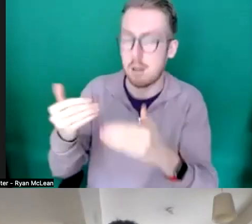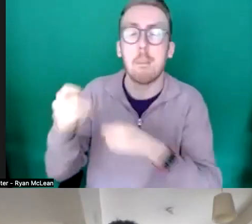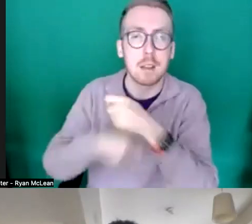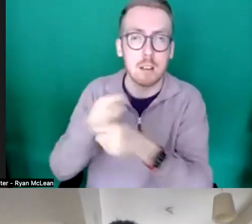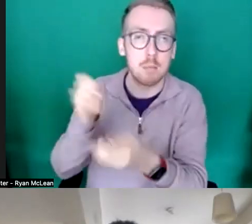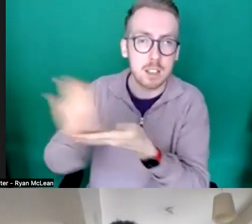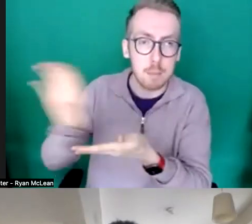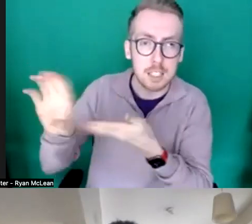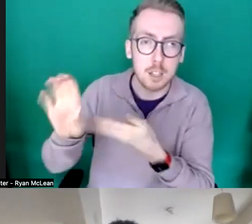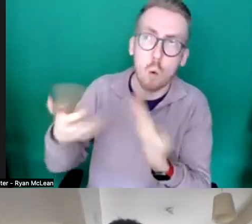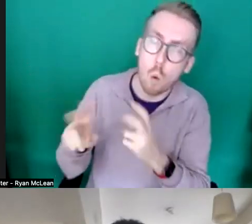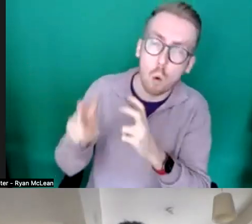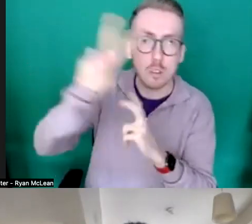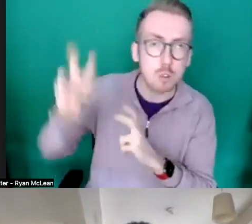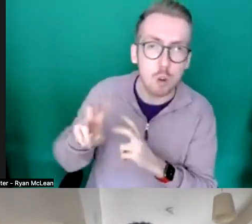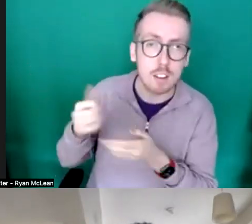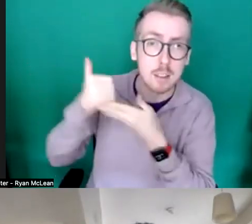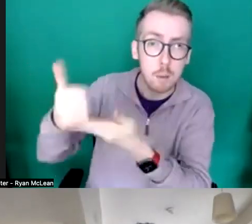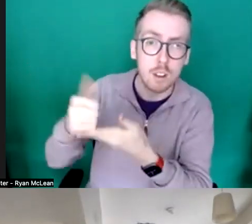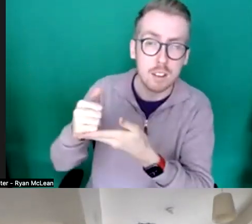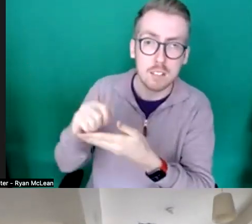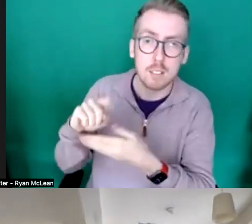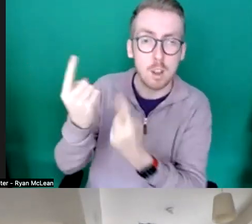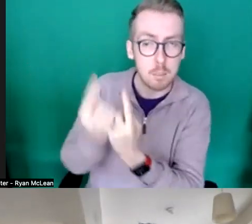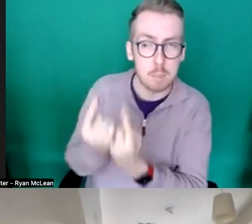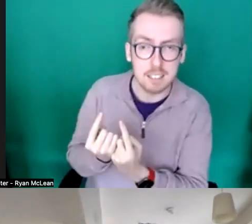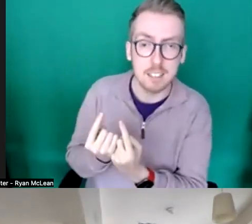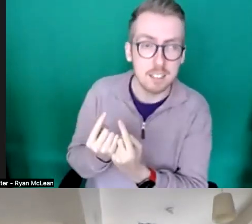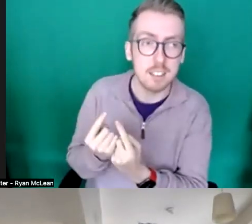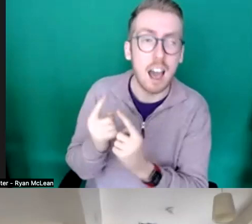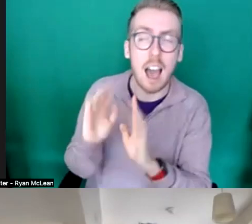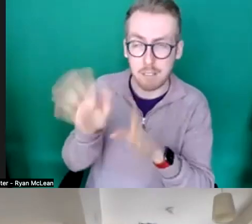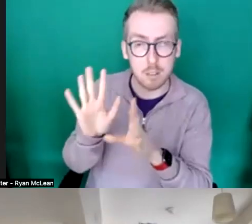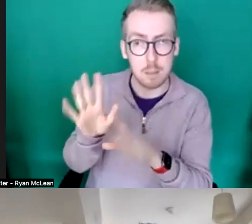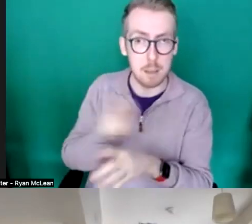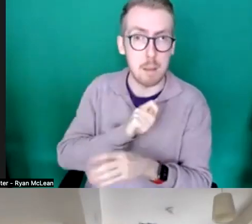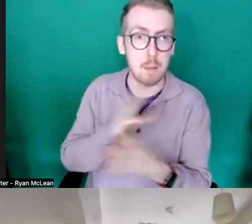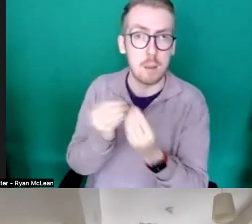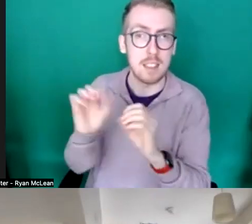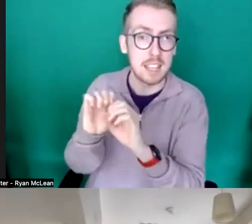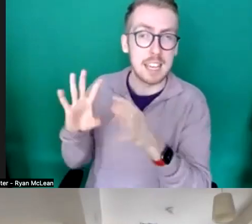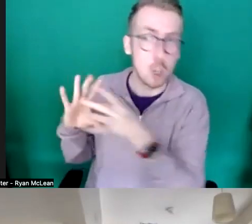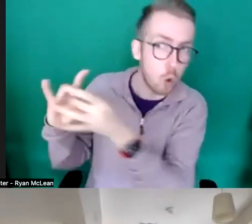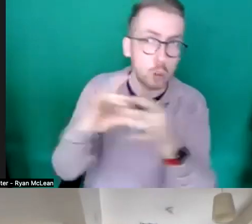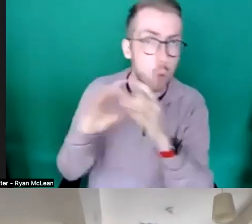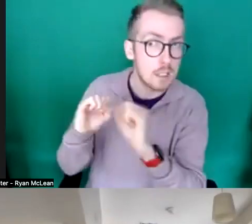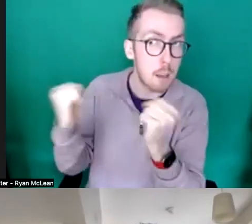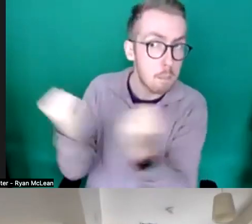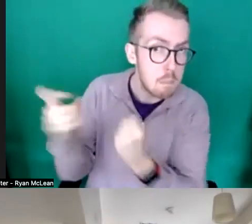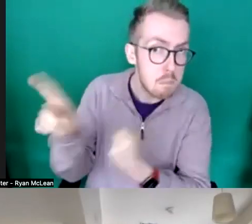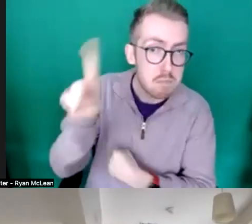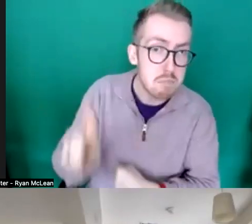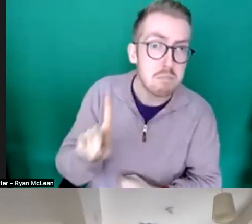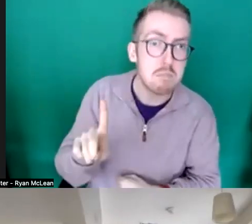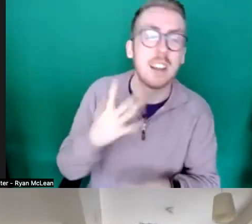piece uh would the first performance have to be with a member of the consortium um and the answer to that is not necessarily